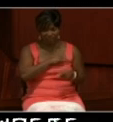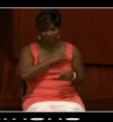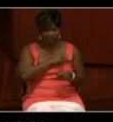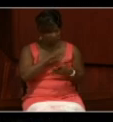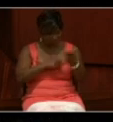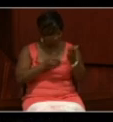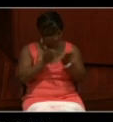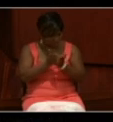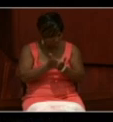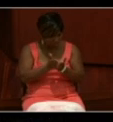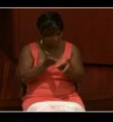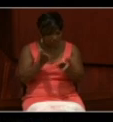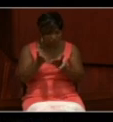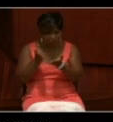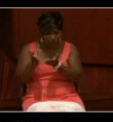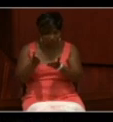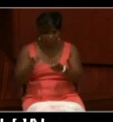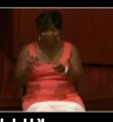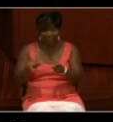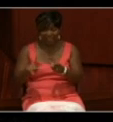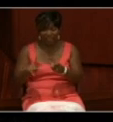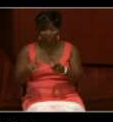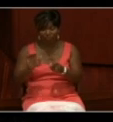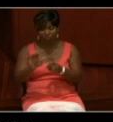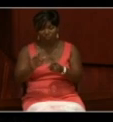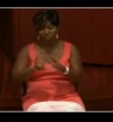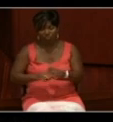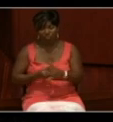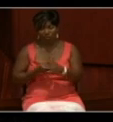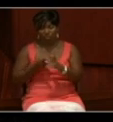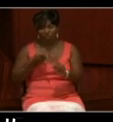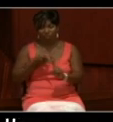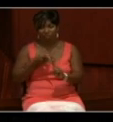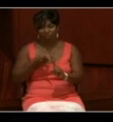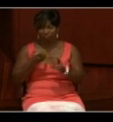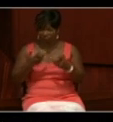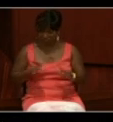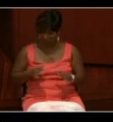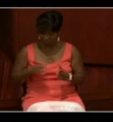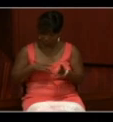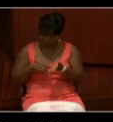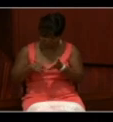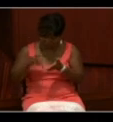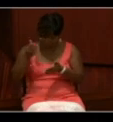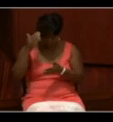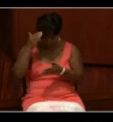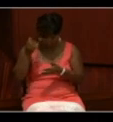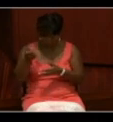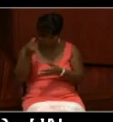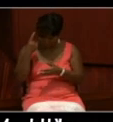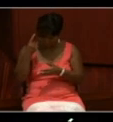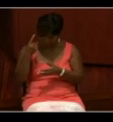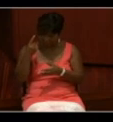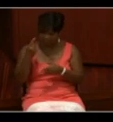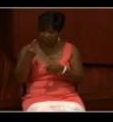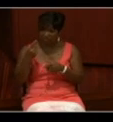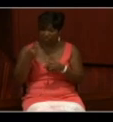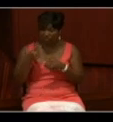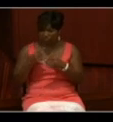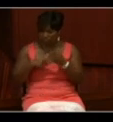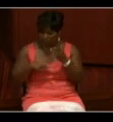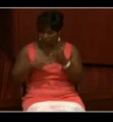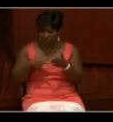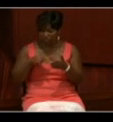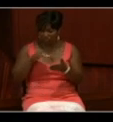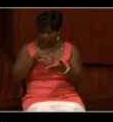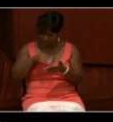as a starting point. But after you have done some research and you know what vessels your subject of study